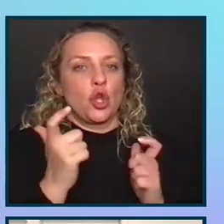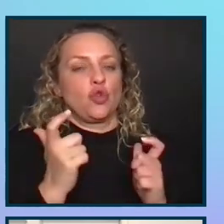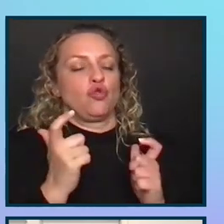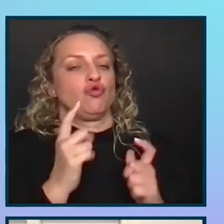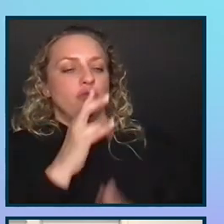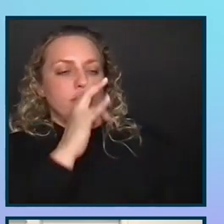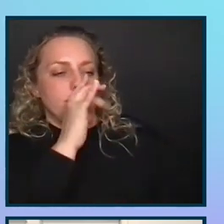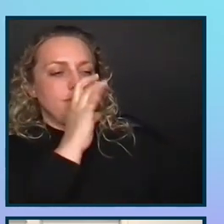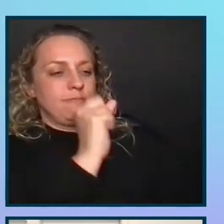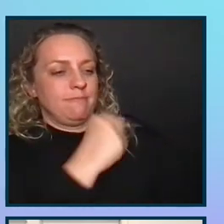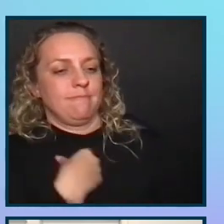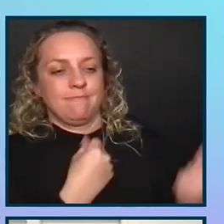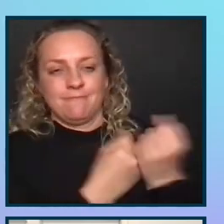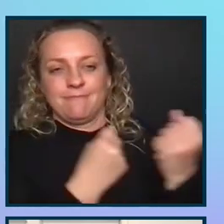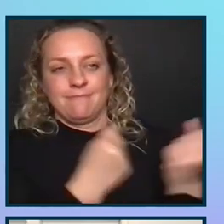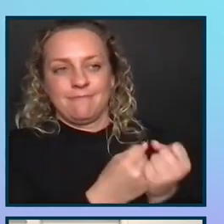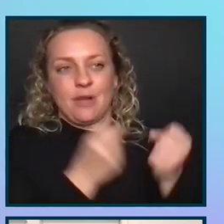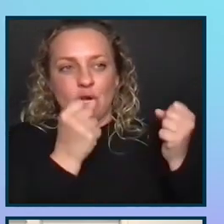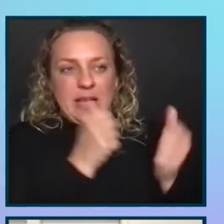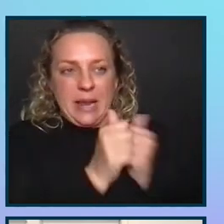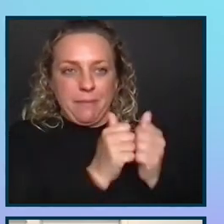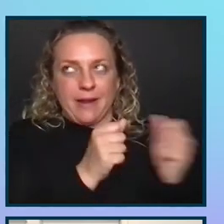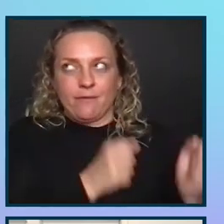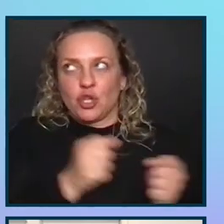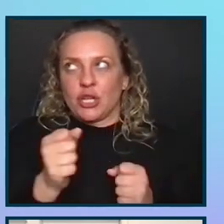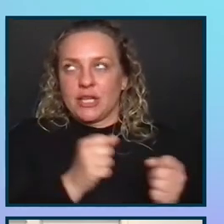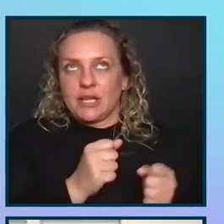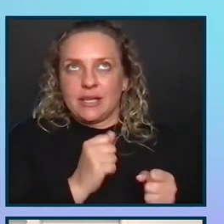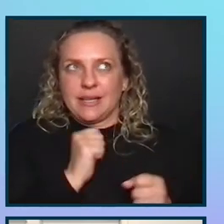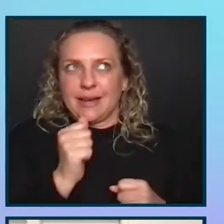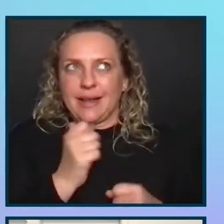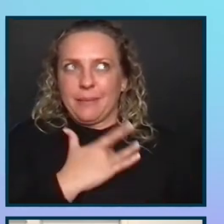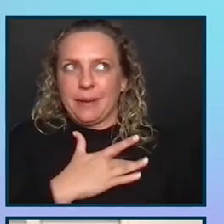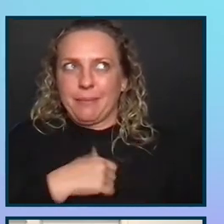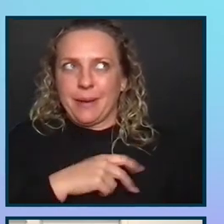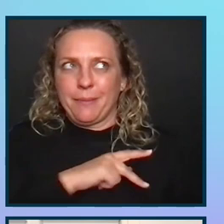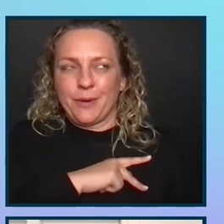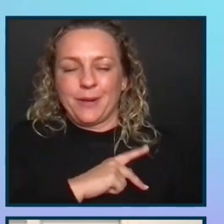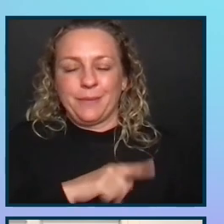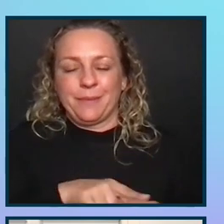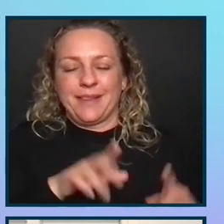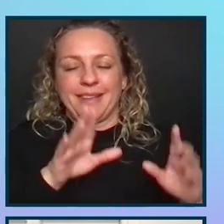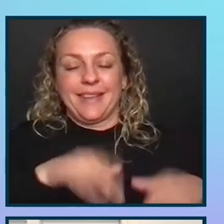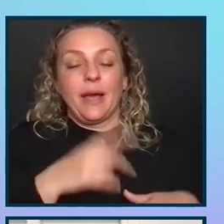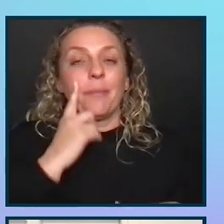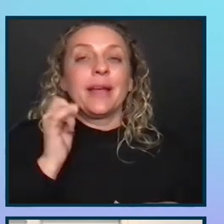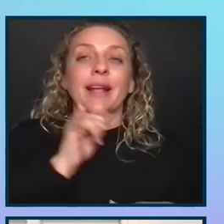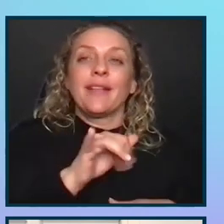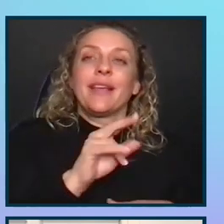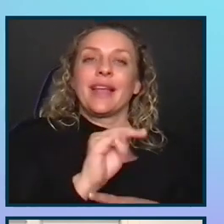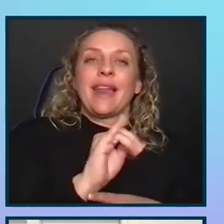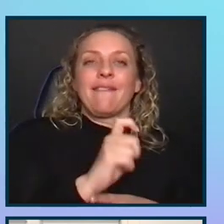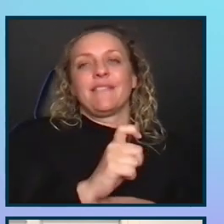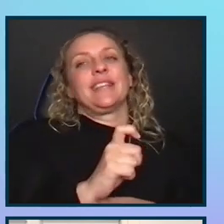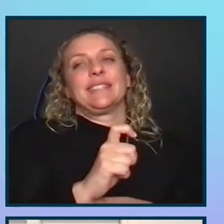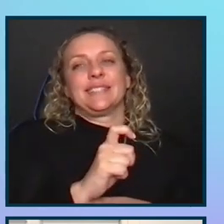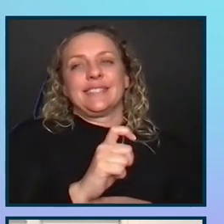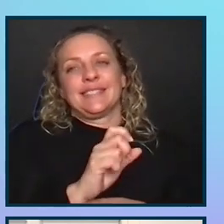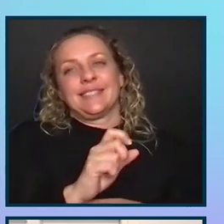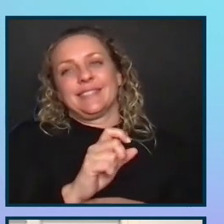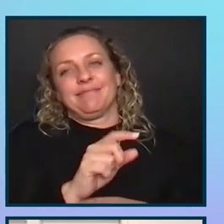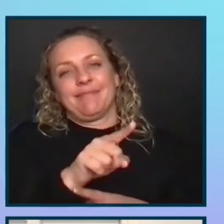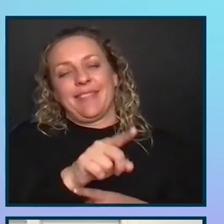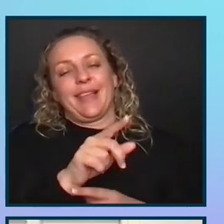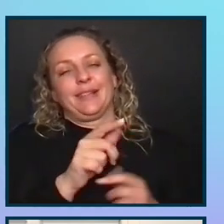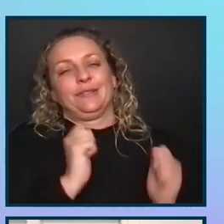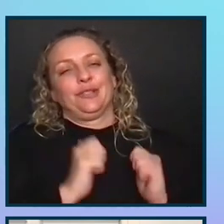of competitive cheerleading, which is so not me because of that Netflix series, Cheer. And